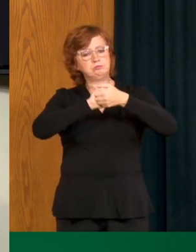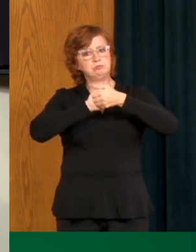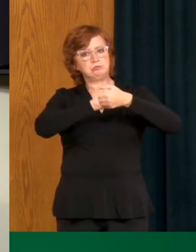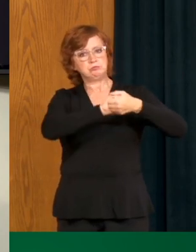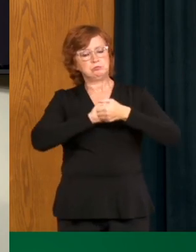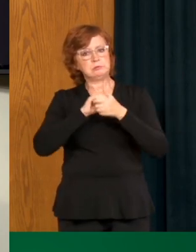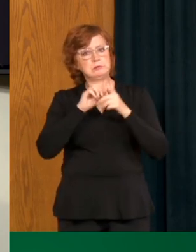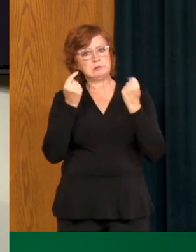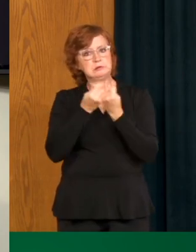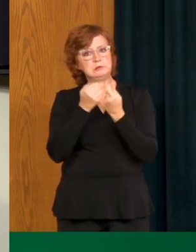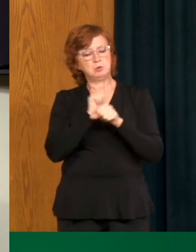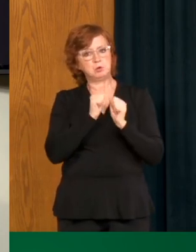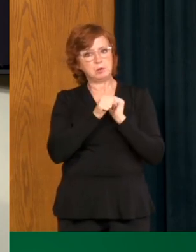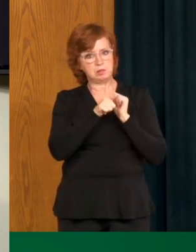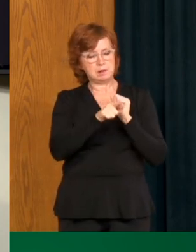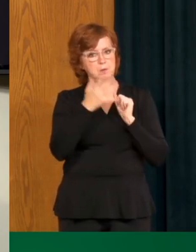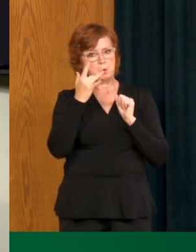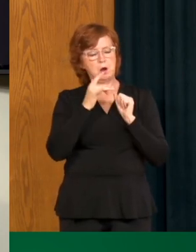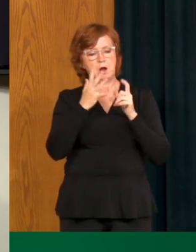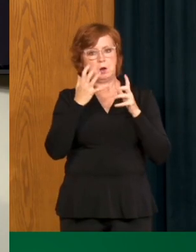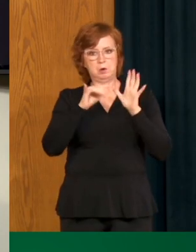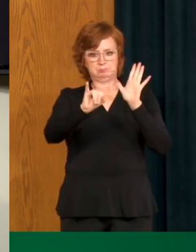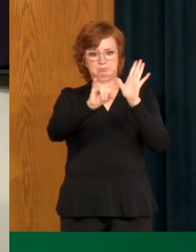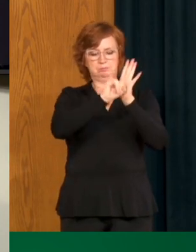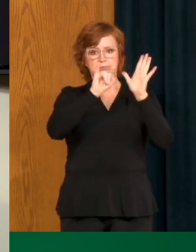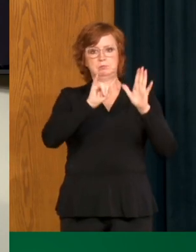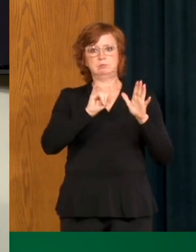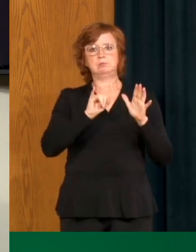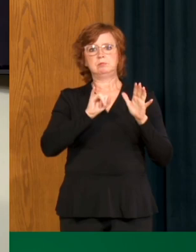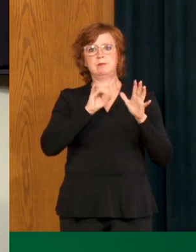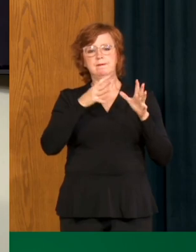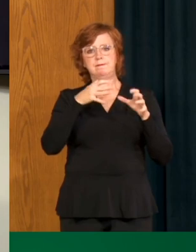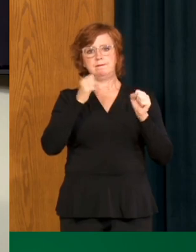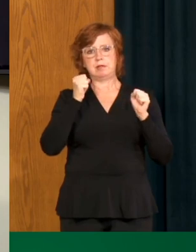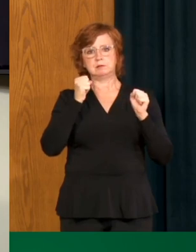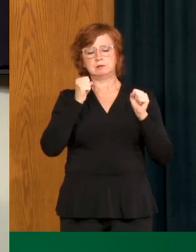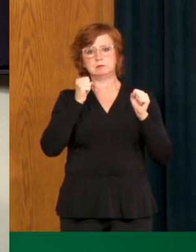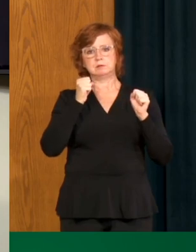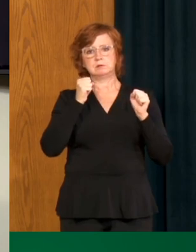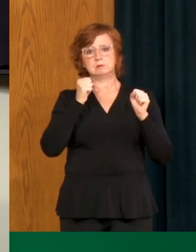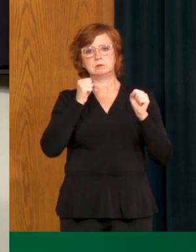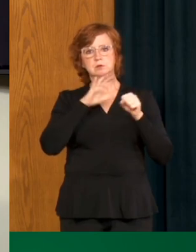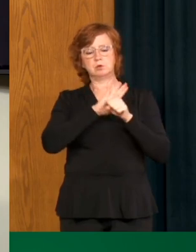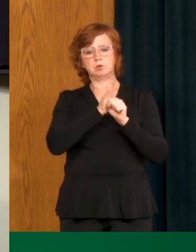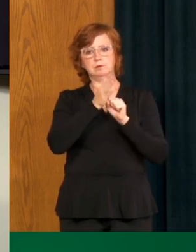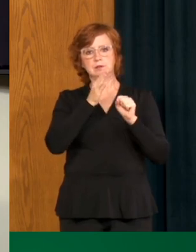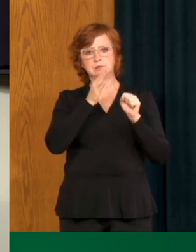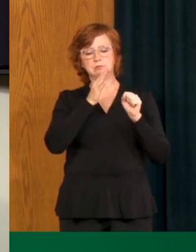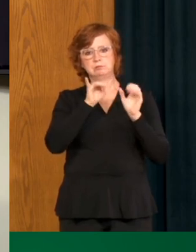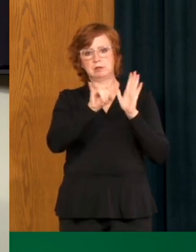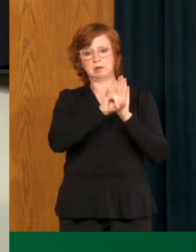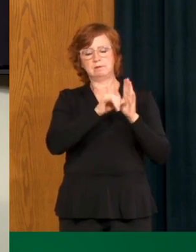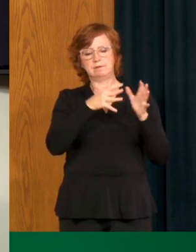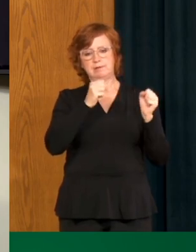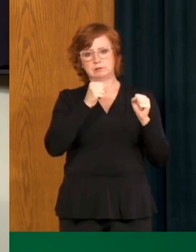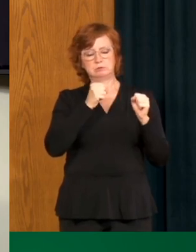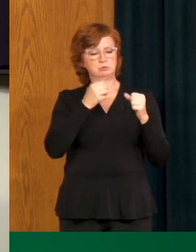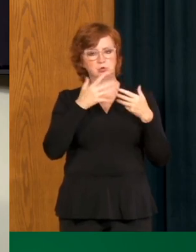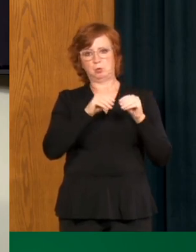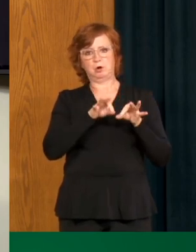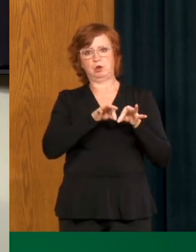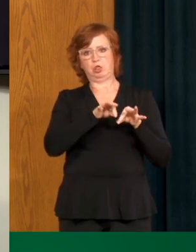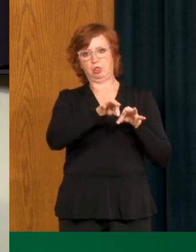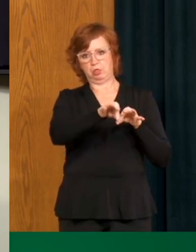a case is isolated and there's no further transmission. Unfortunately, in many situations, by the time testing